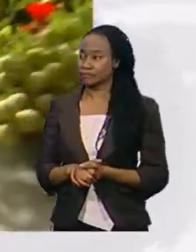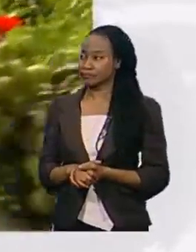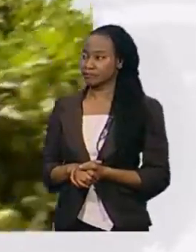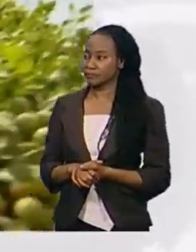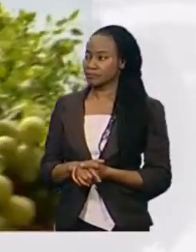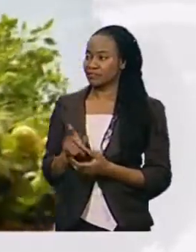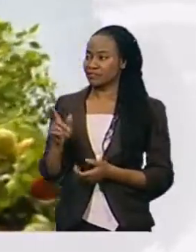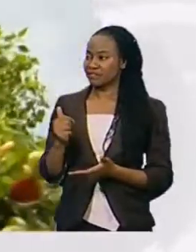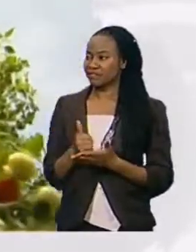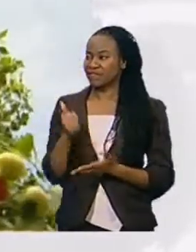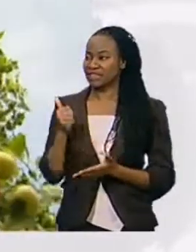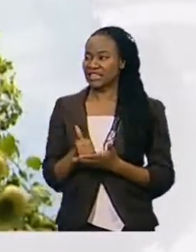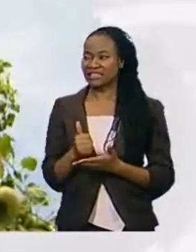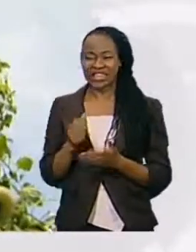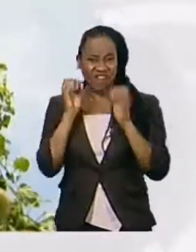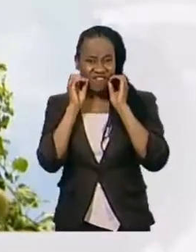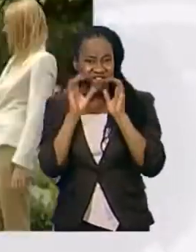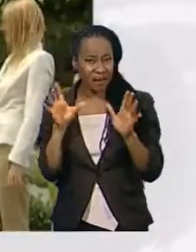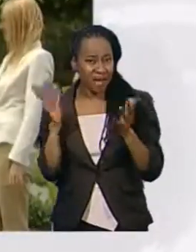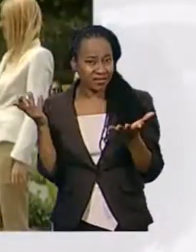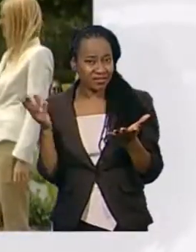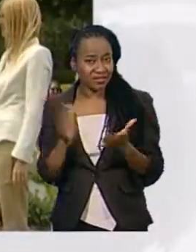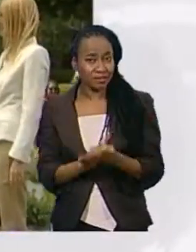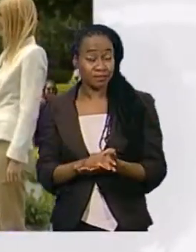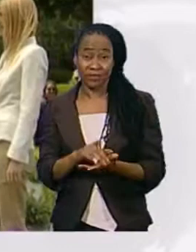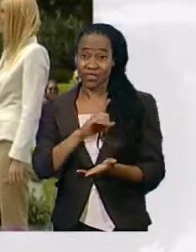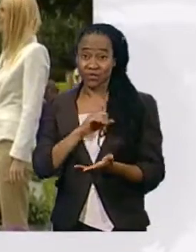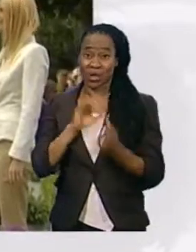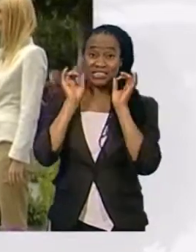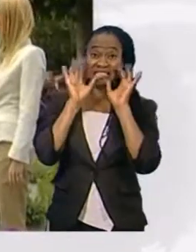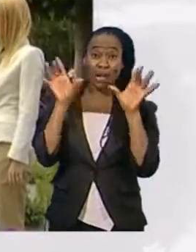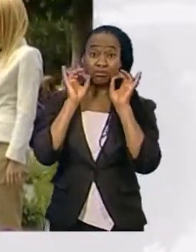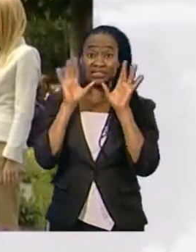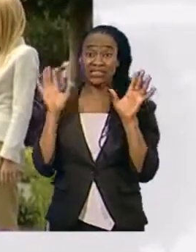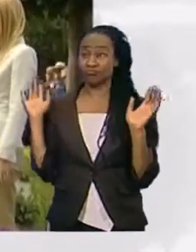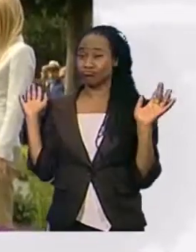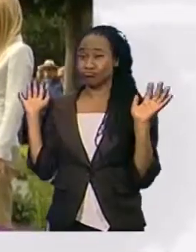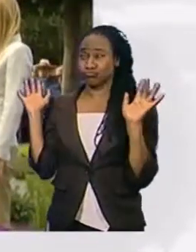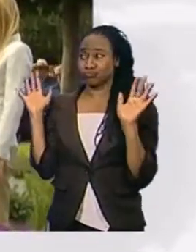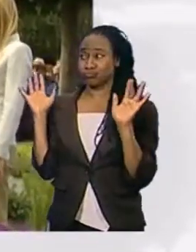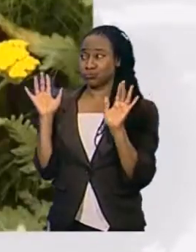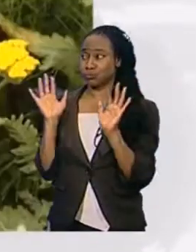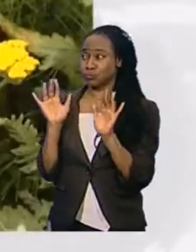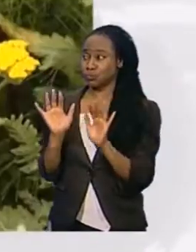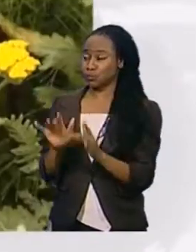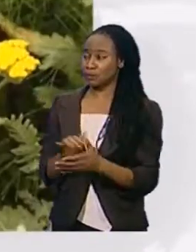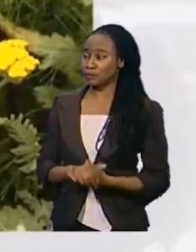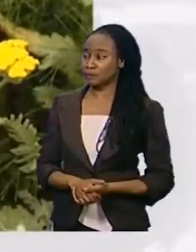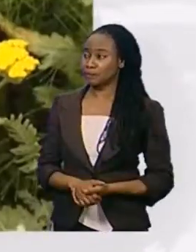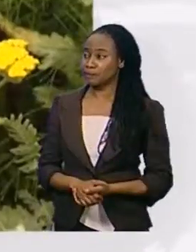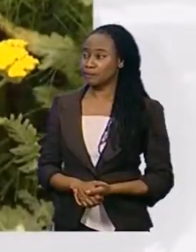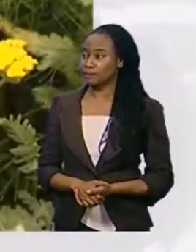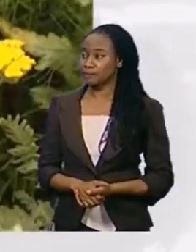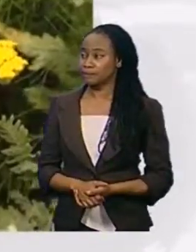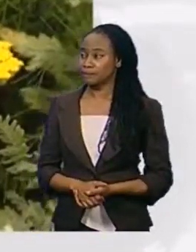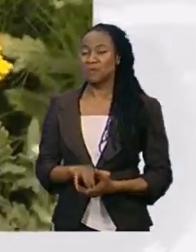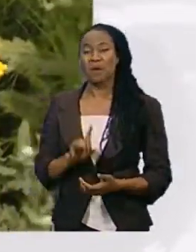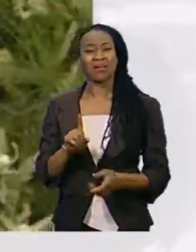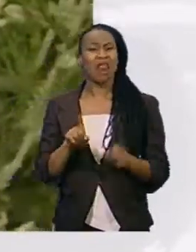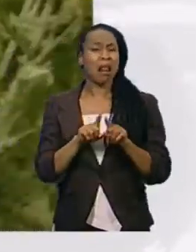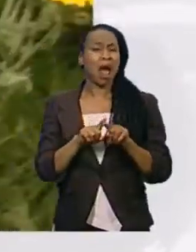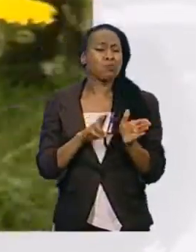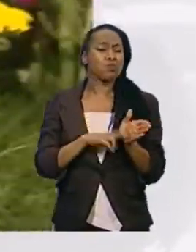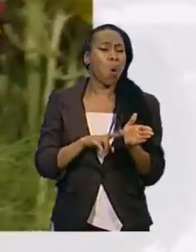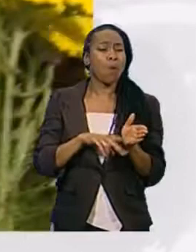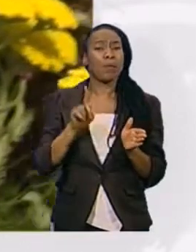for the fantastic and the fabulous. No wonder the celebrities are out in force. But lesser mortals are still